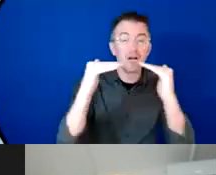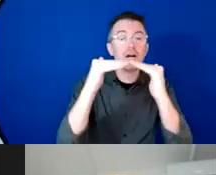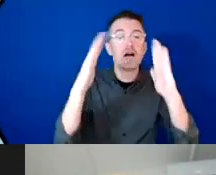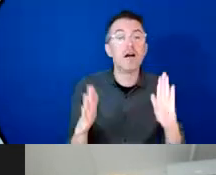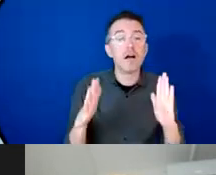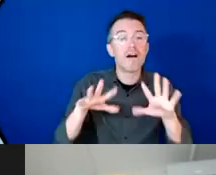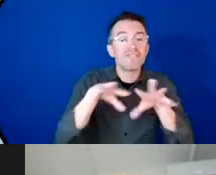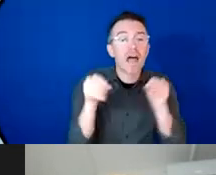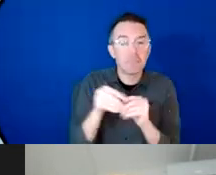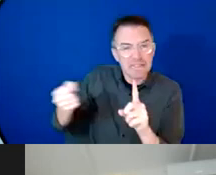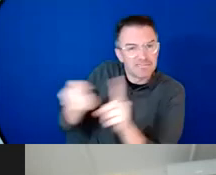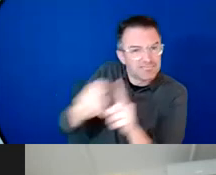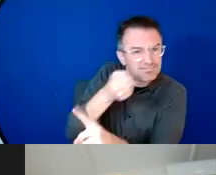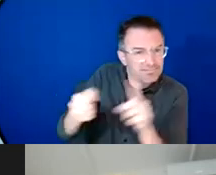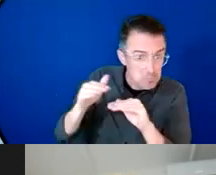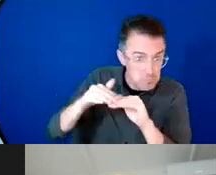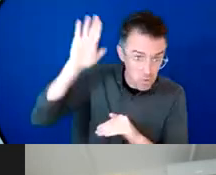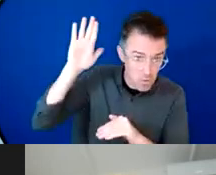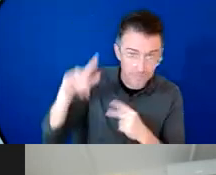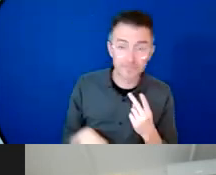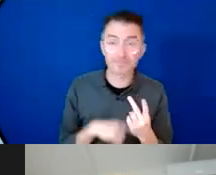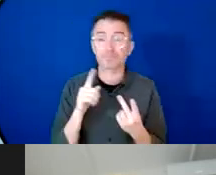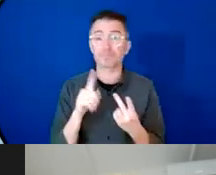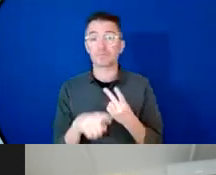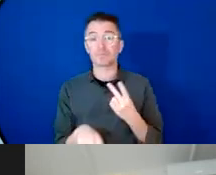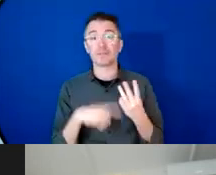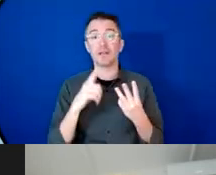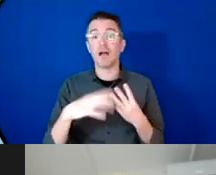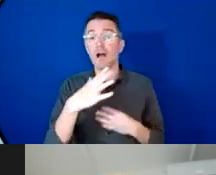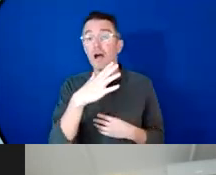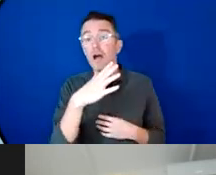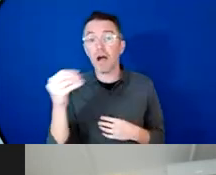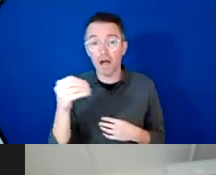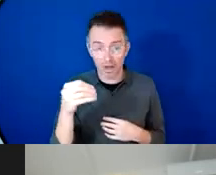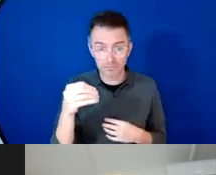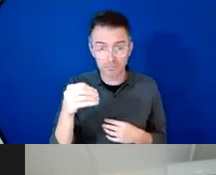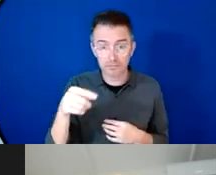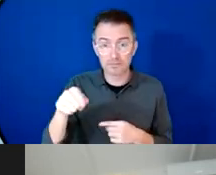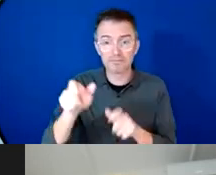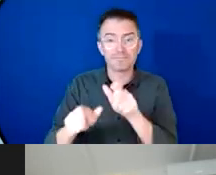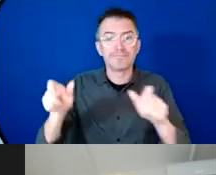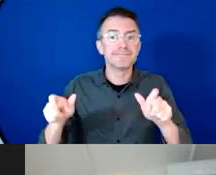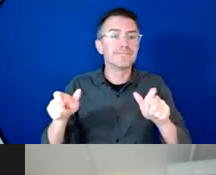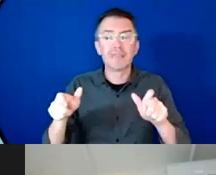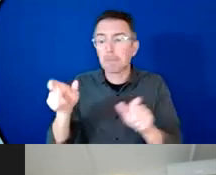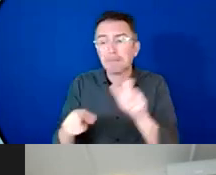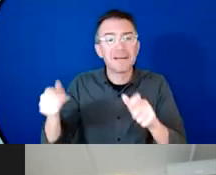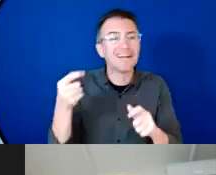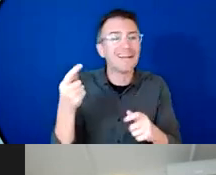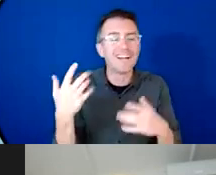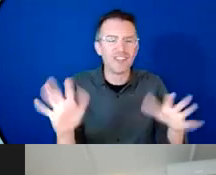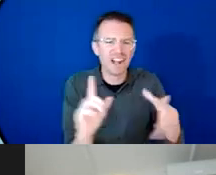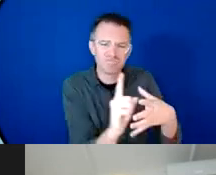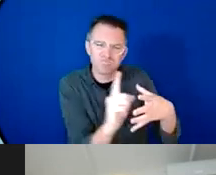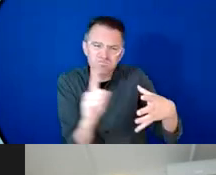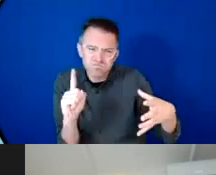particularly where families are miscalaged so additionally the COVID-19 pandemic has compounded the